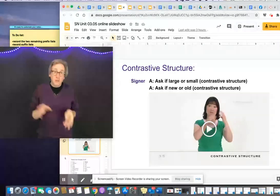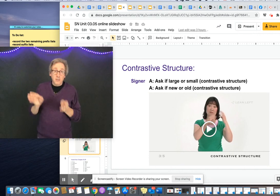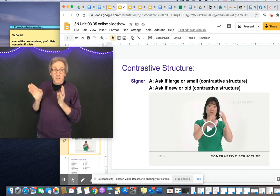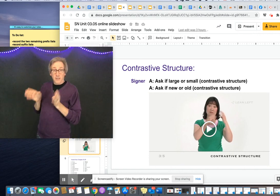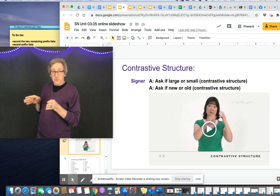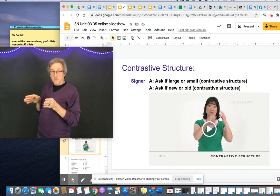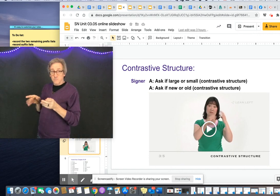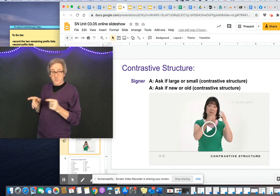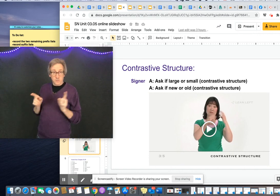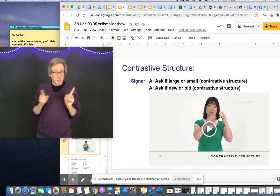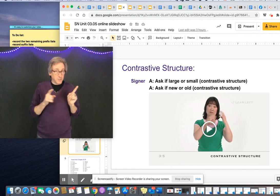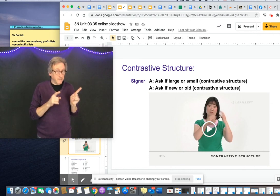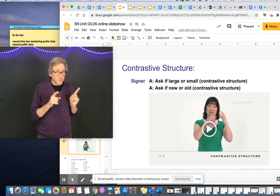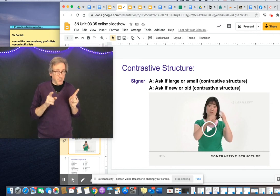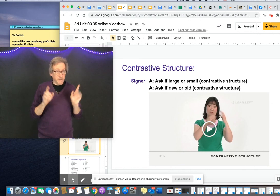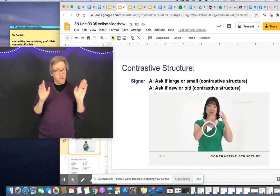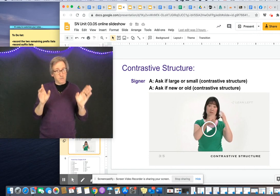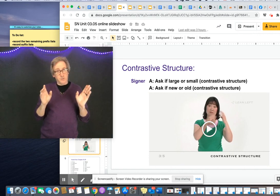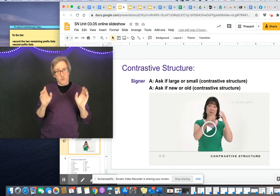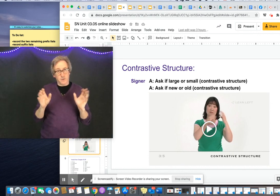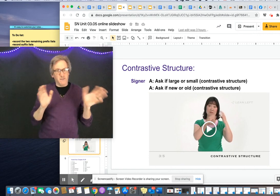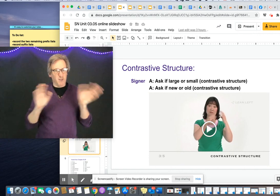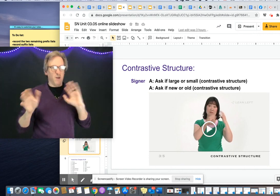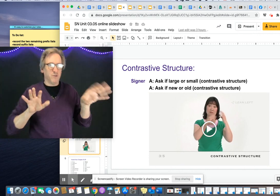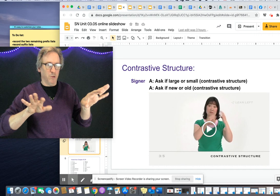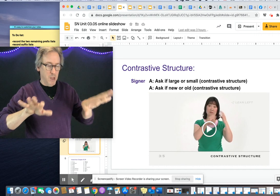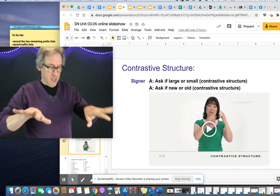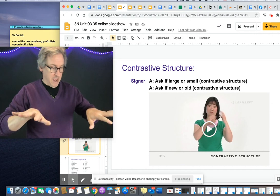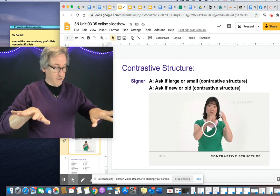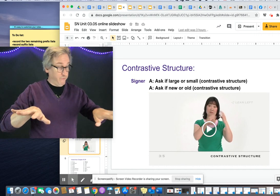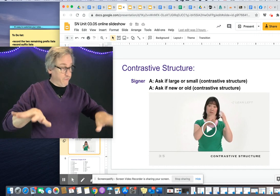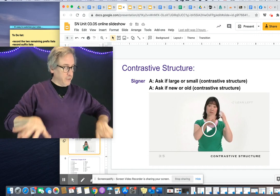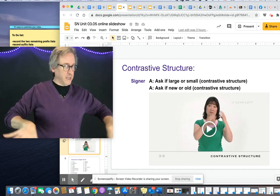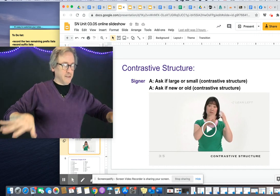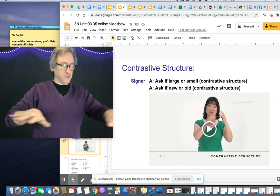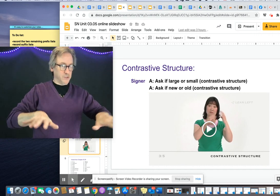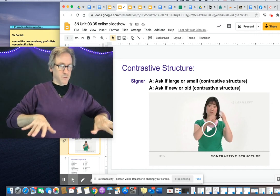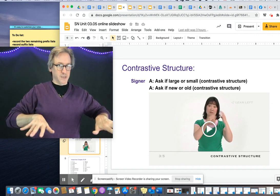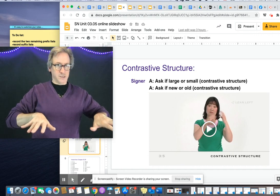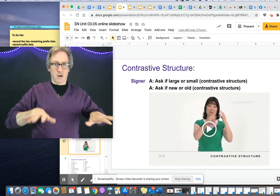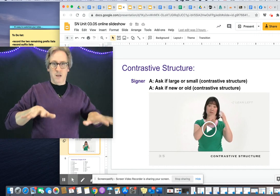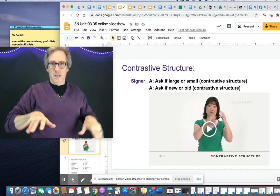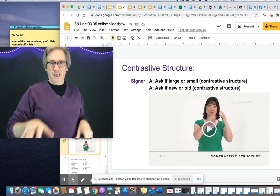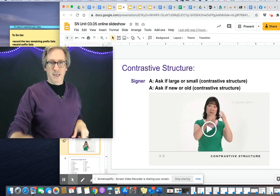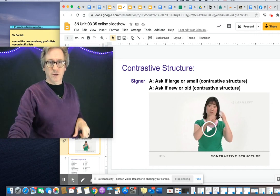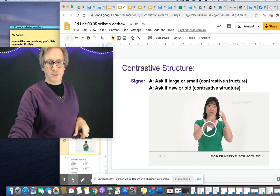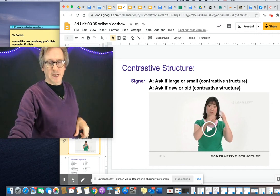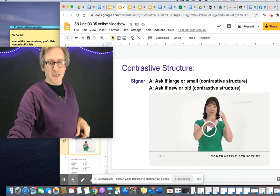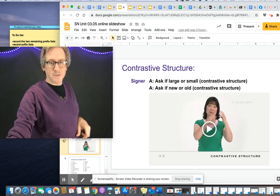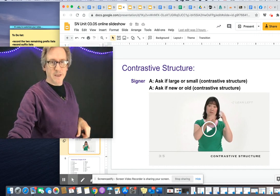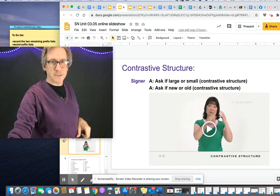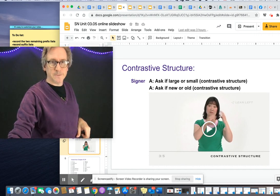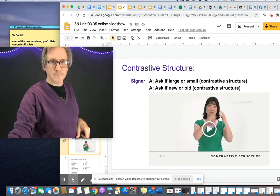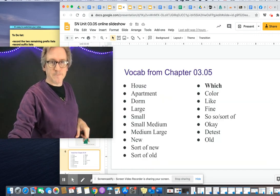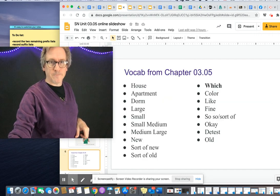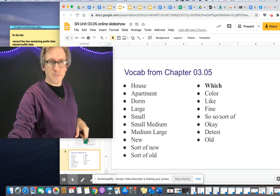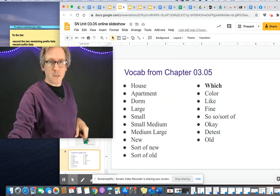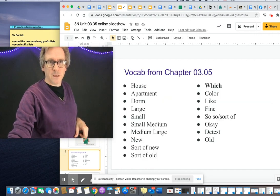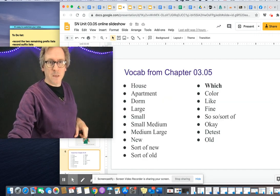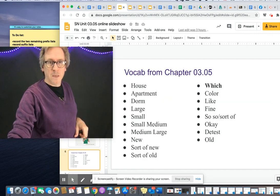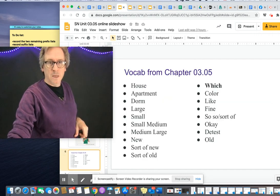and turn. So it's a little bit of both. So you can feel comfortable and feel like those two things are in your signing space.